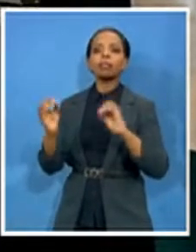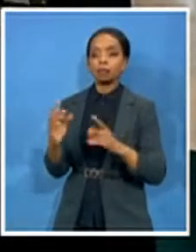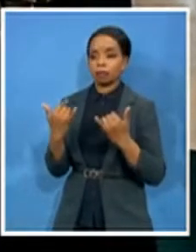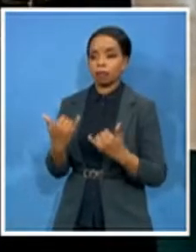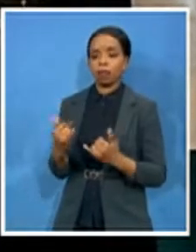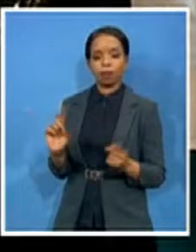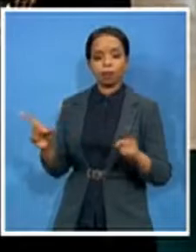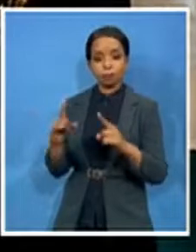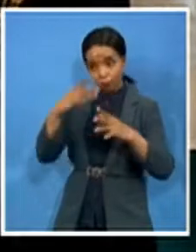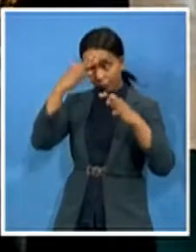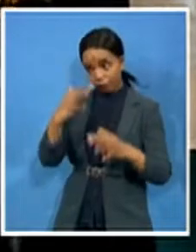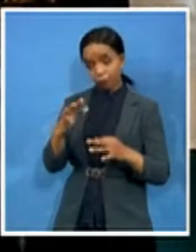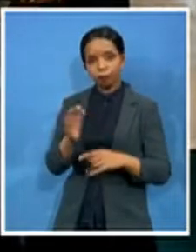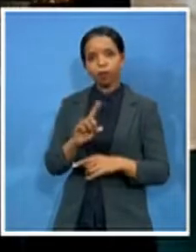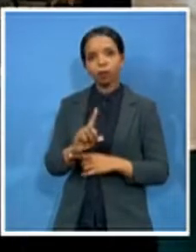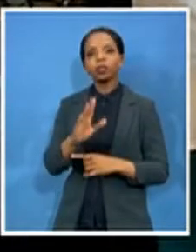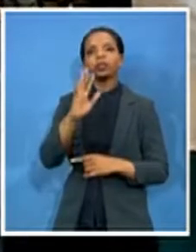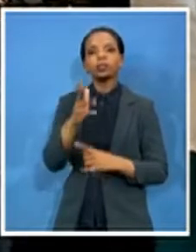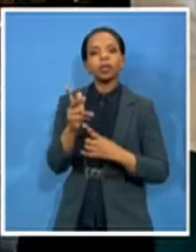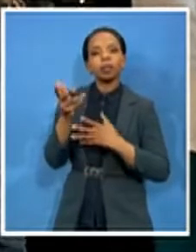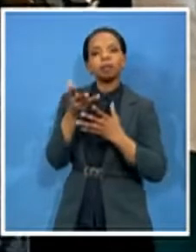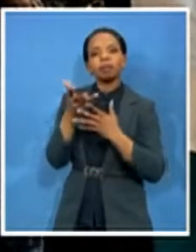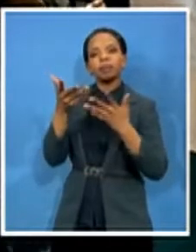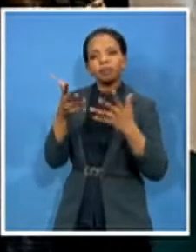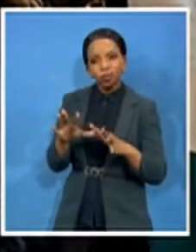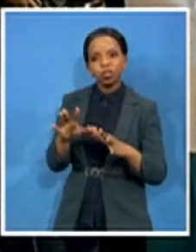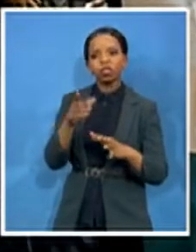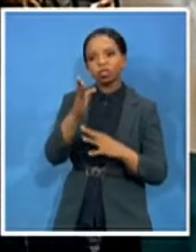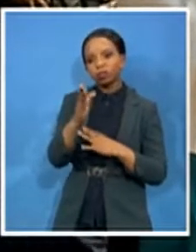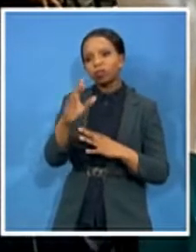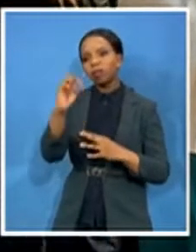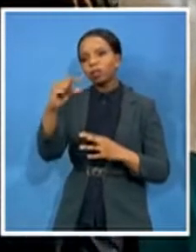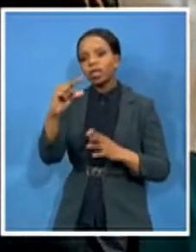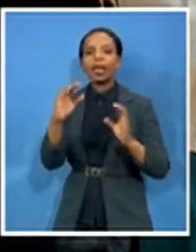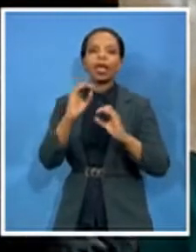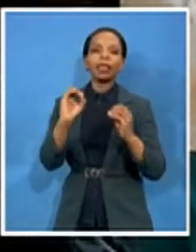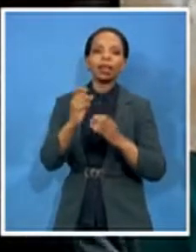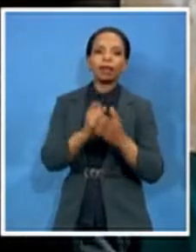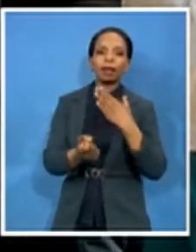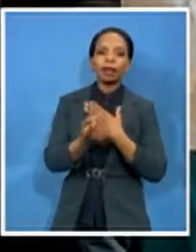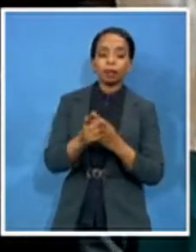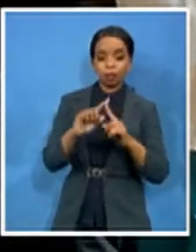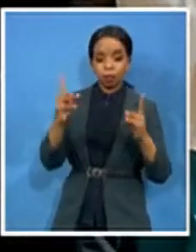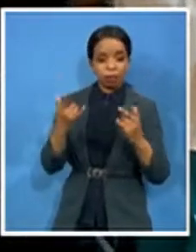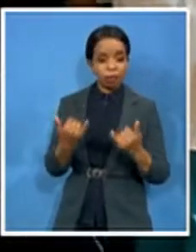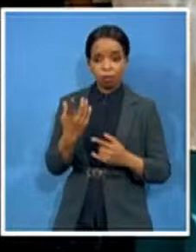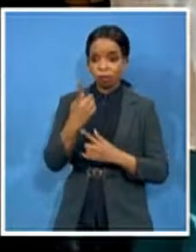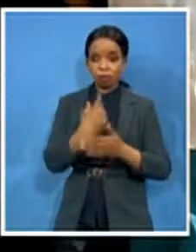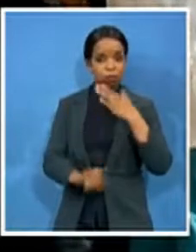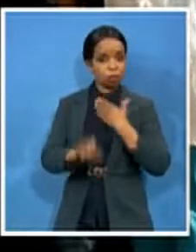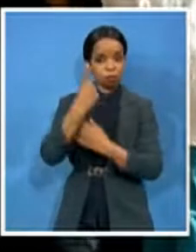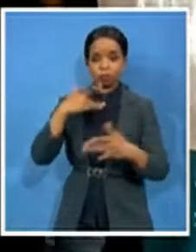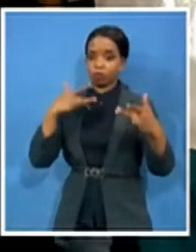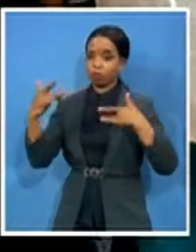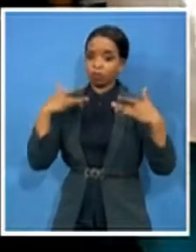nothing has been done but this is really this is raising a concern as we know that the country is heading for level one